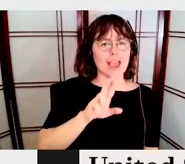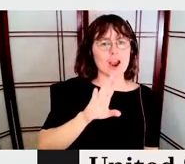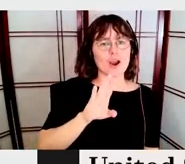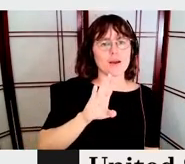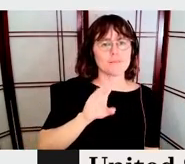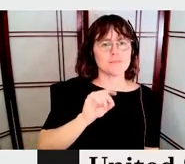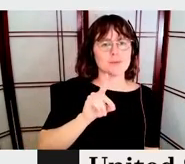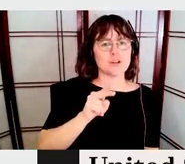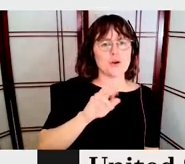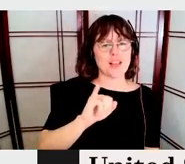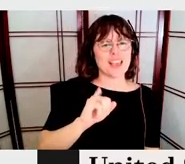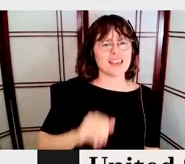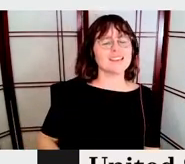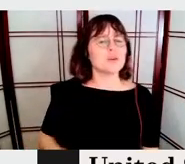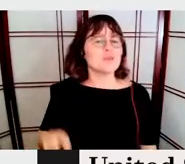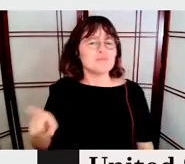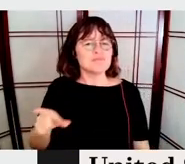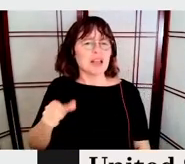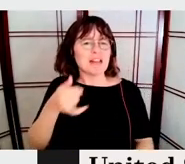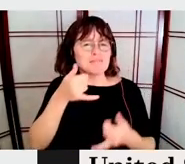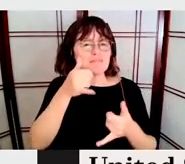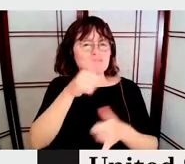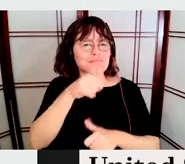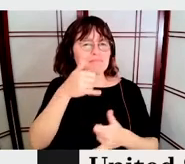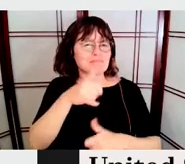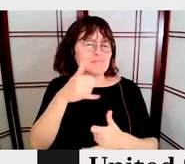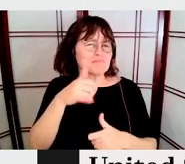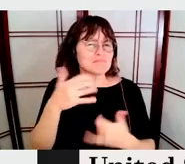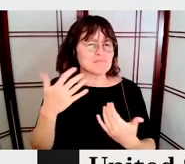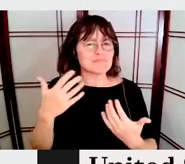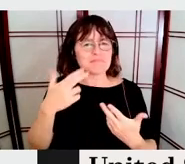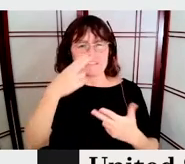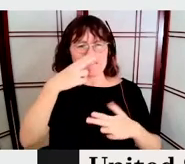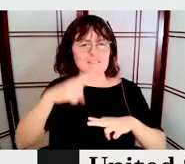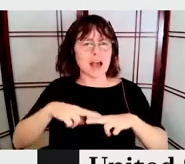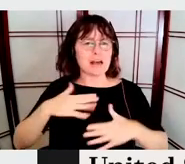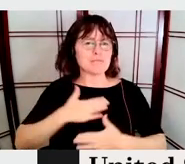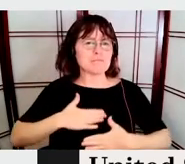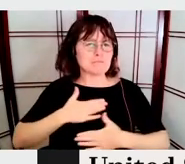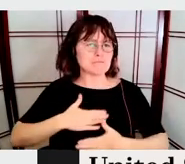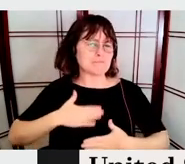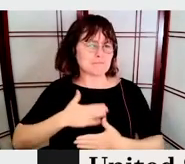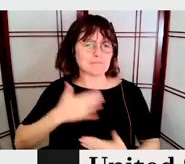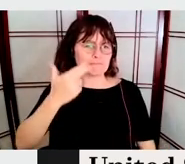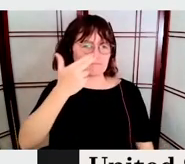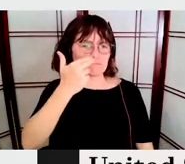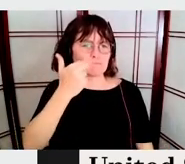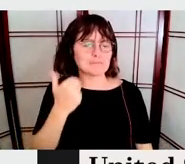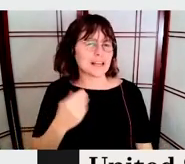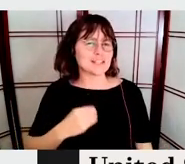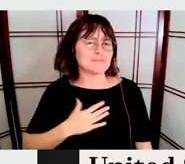a fun that is not, uh, laughing at loud. It's, it's, it's fun that makes you smile because it's, it's clever.